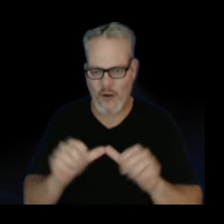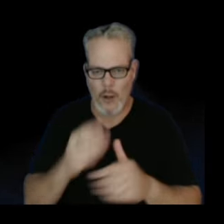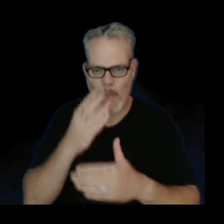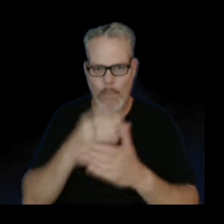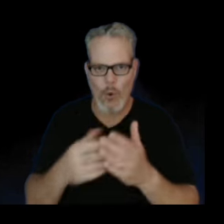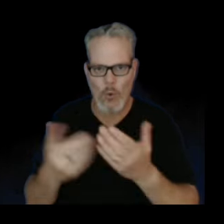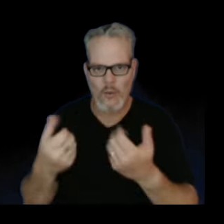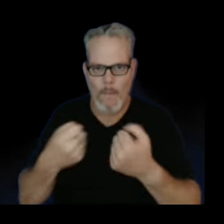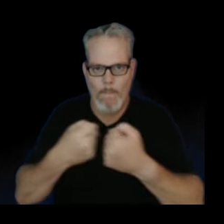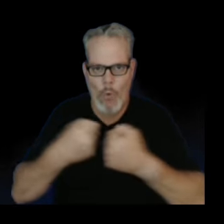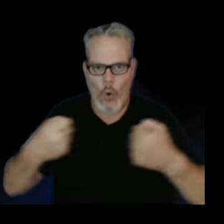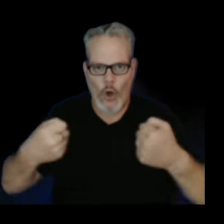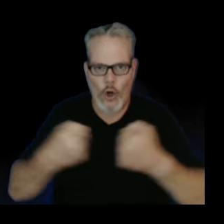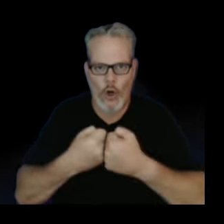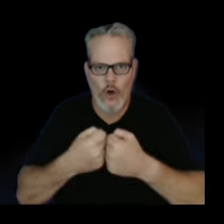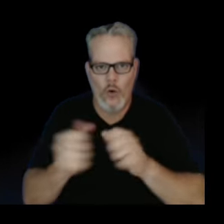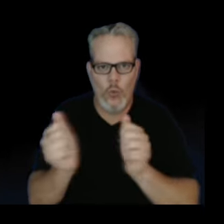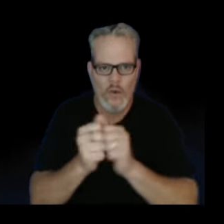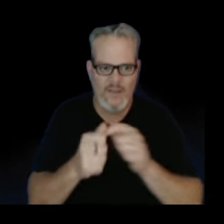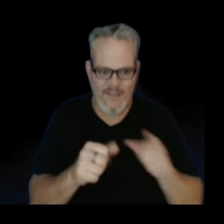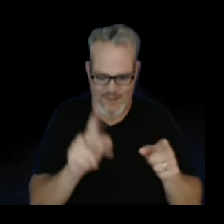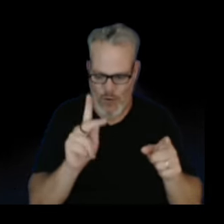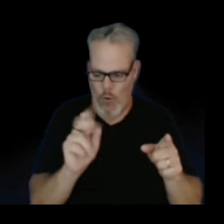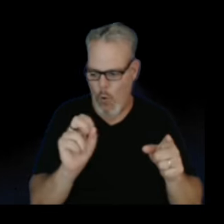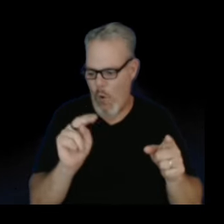Kauai fault zone, as we've discussed for many months now.